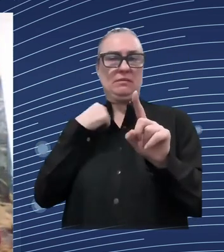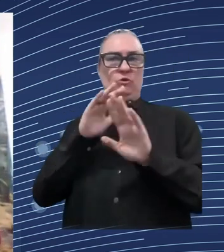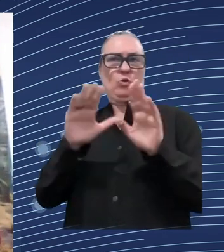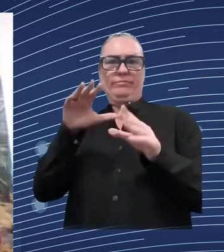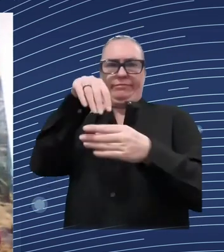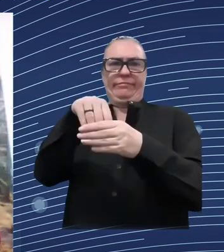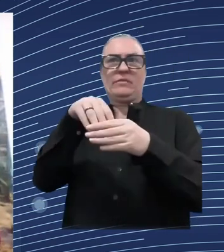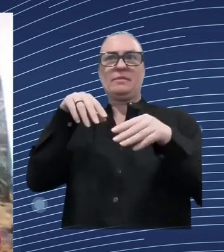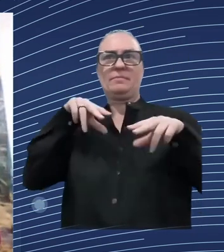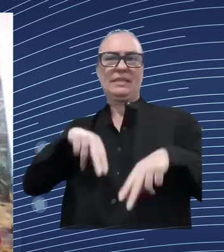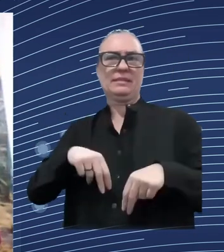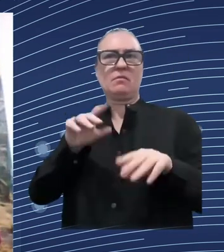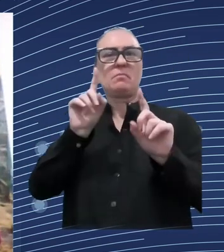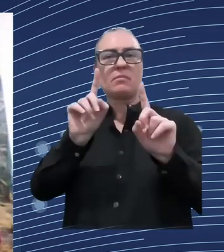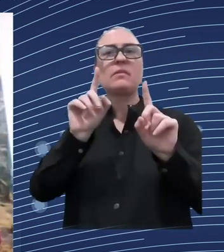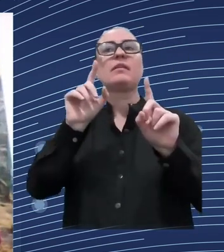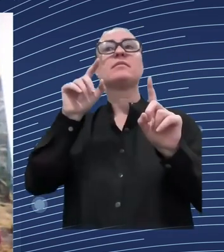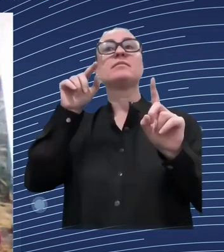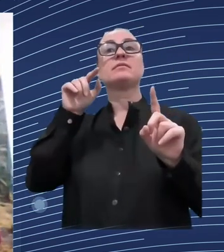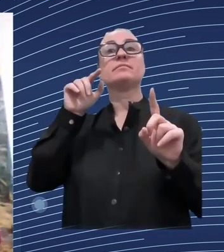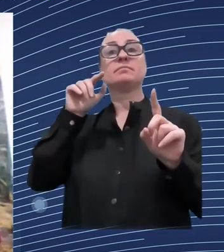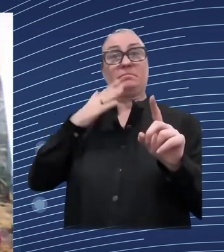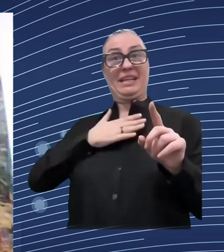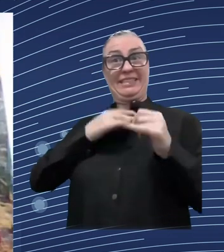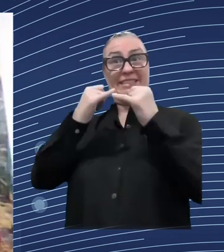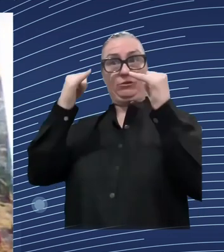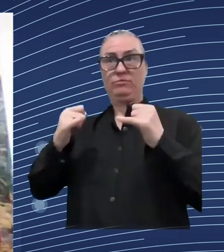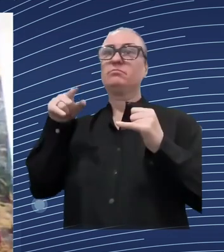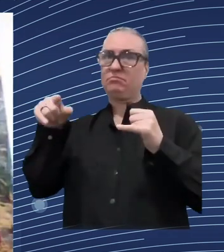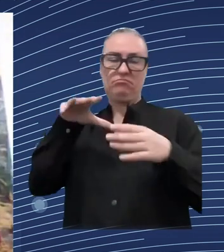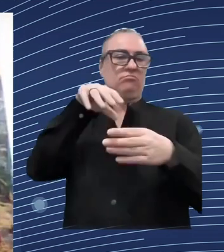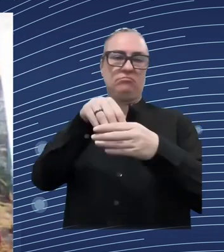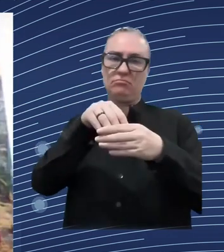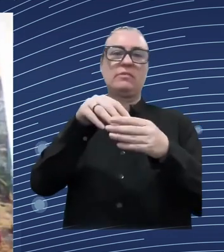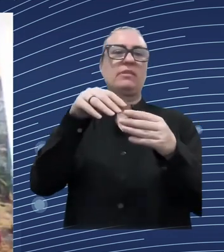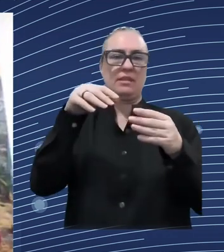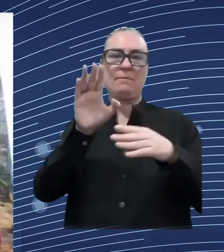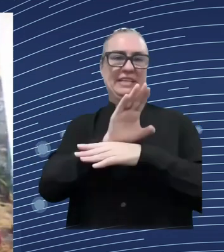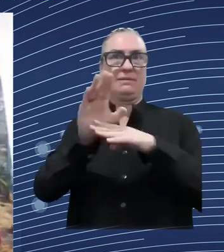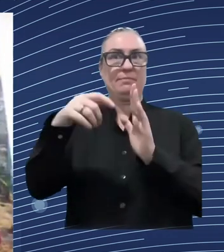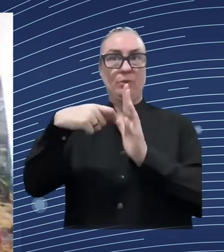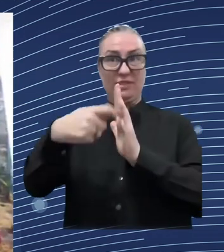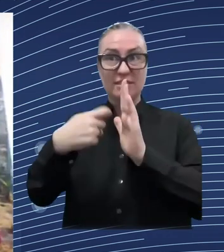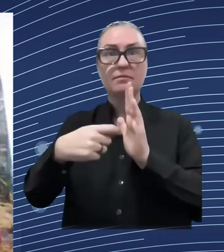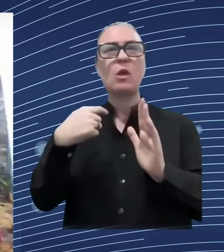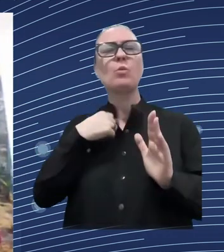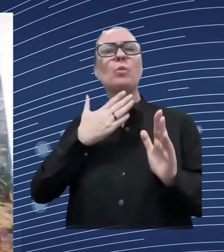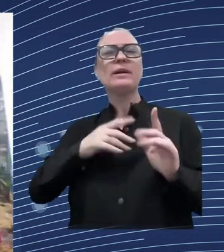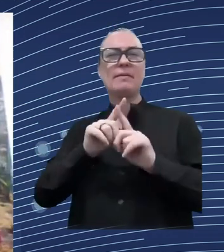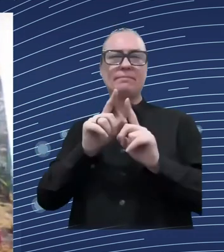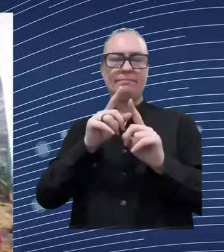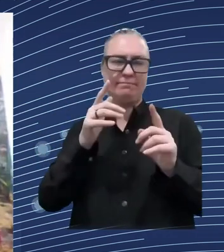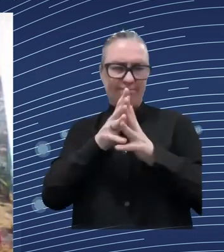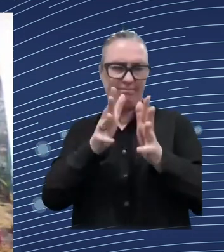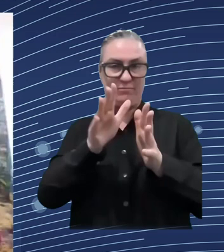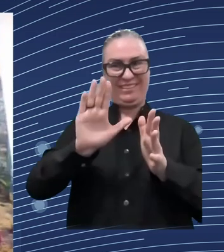almost two million ukrainians are registered on this platform and about 75 percent